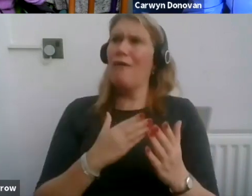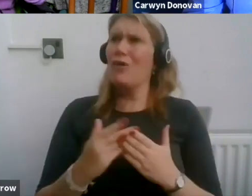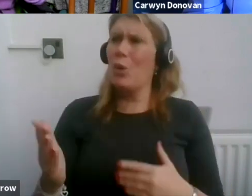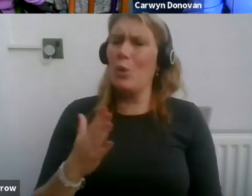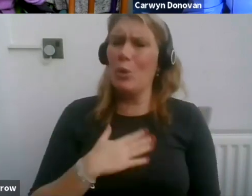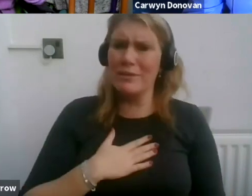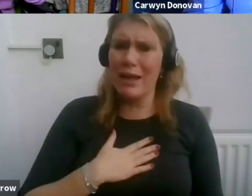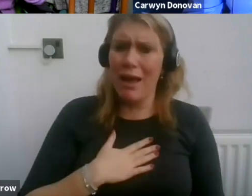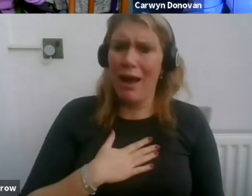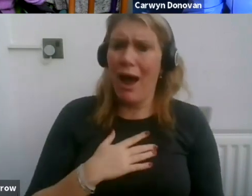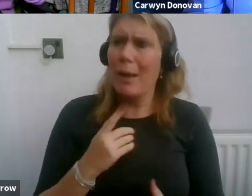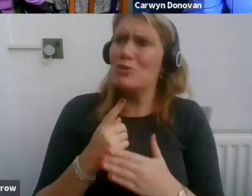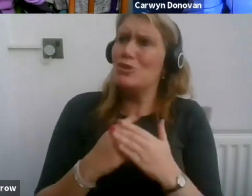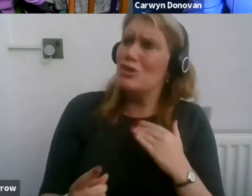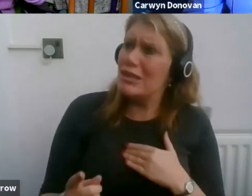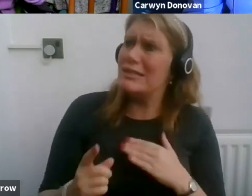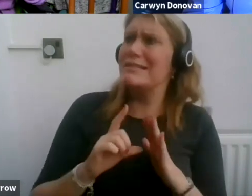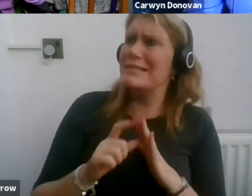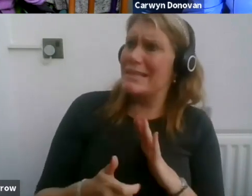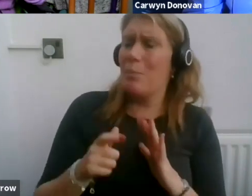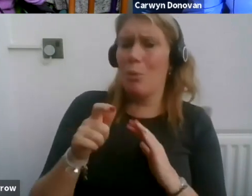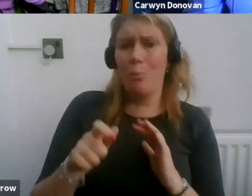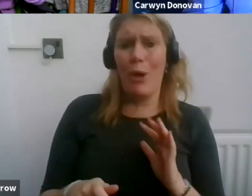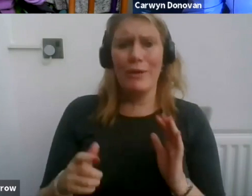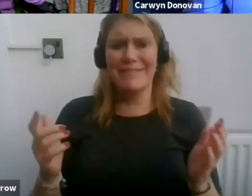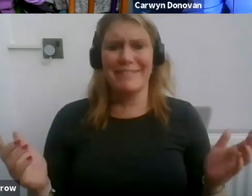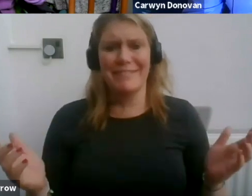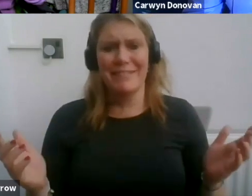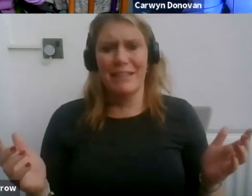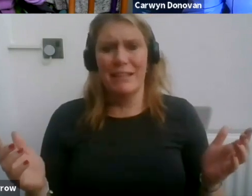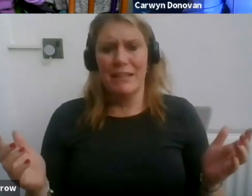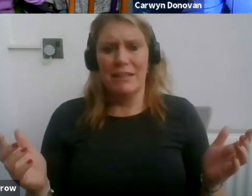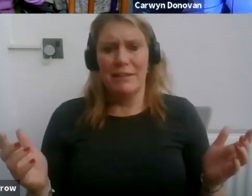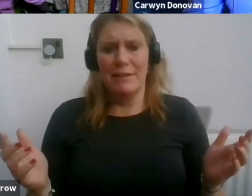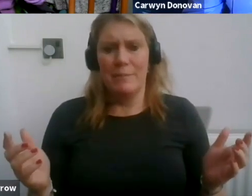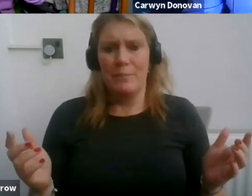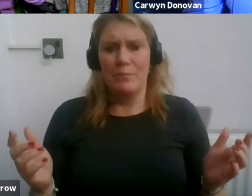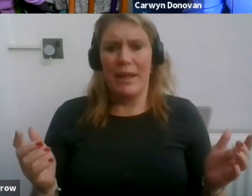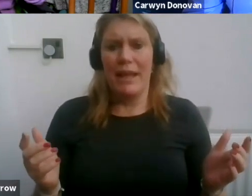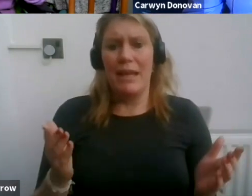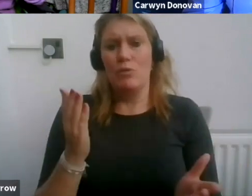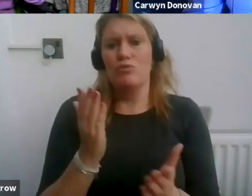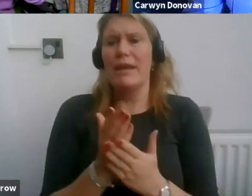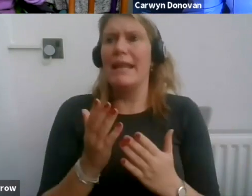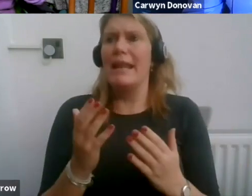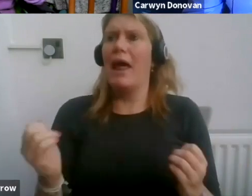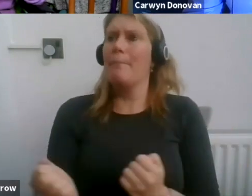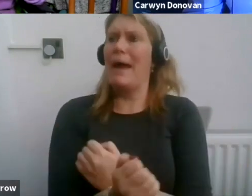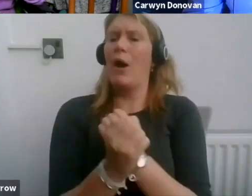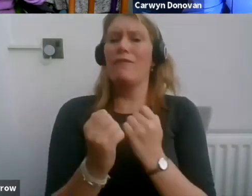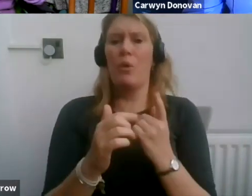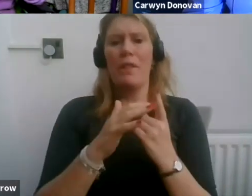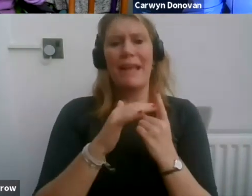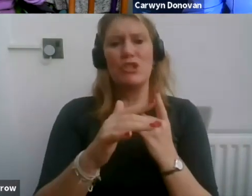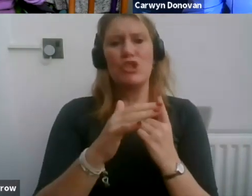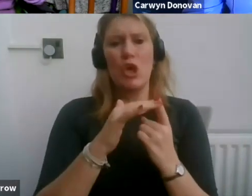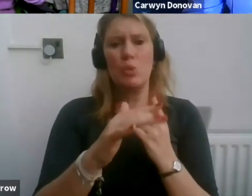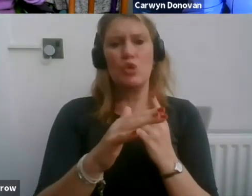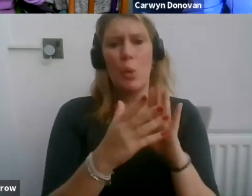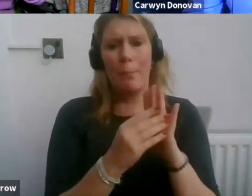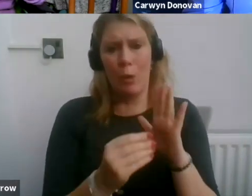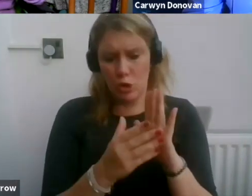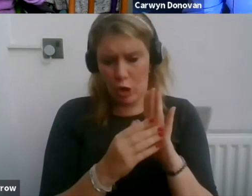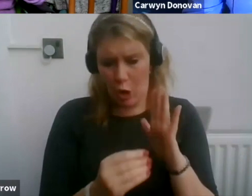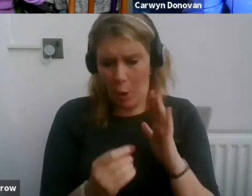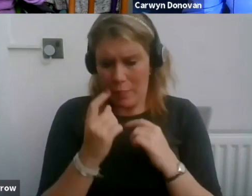just a disabled person. And it really was that sort of empowerment of the social model, of going from thinking that you have a whole range